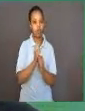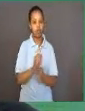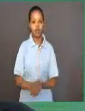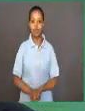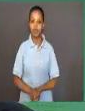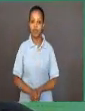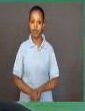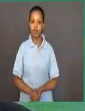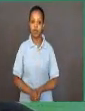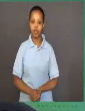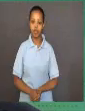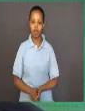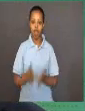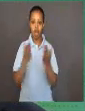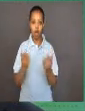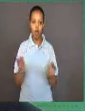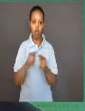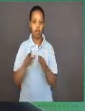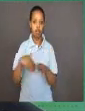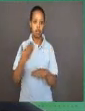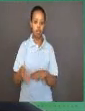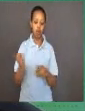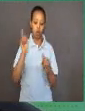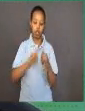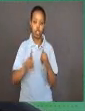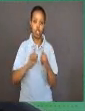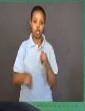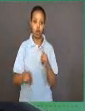Let us move on to the lesson,